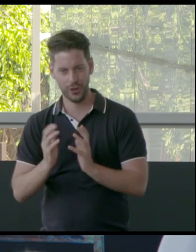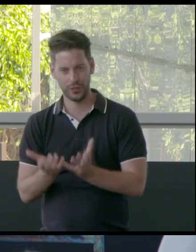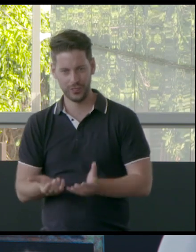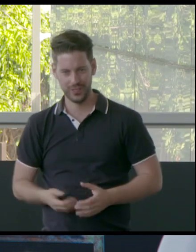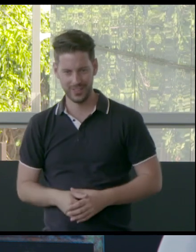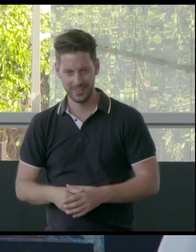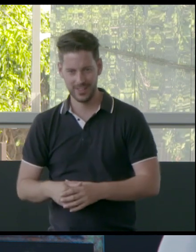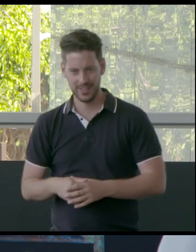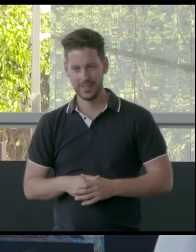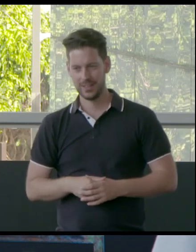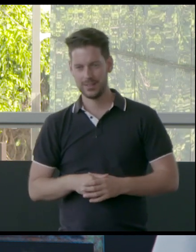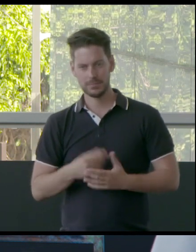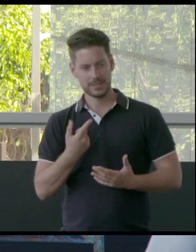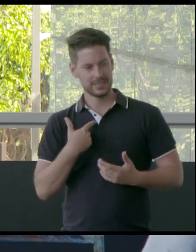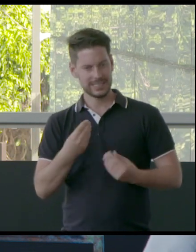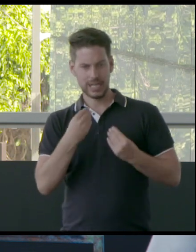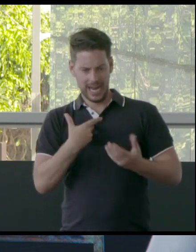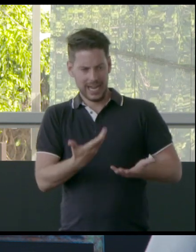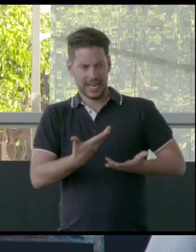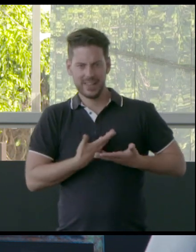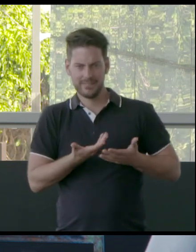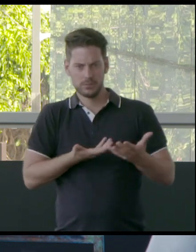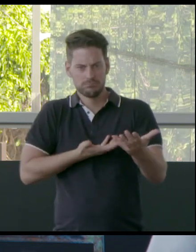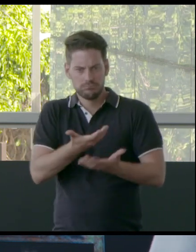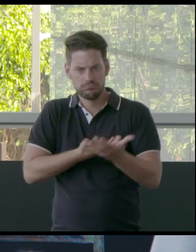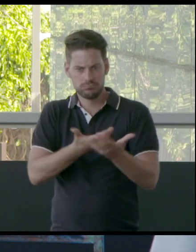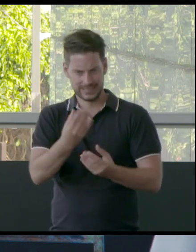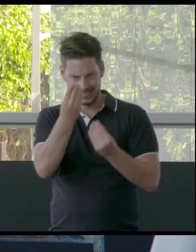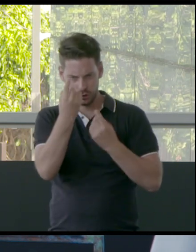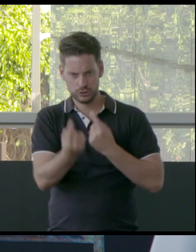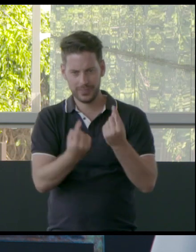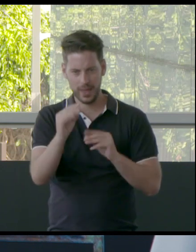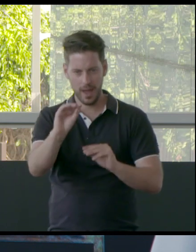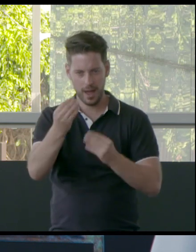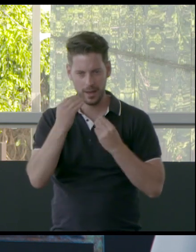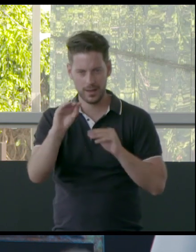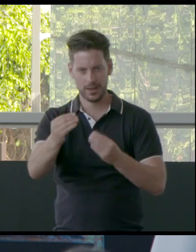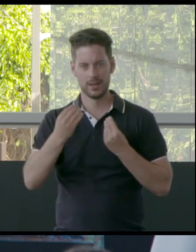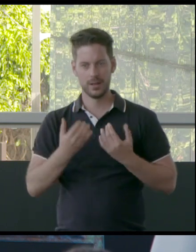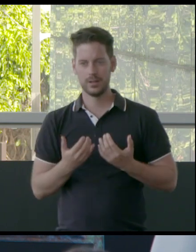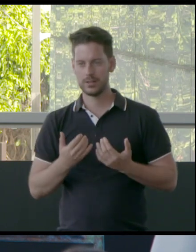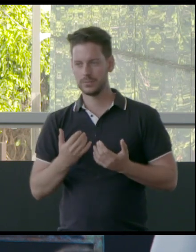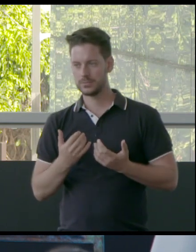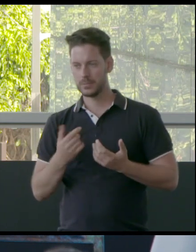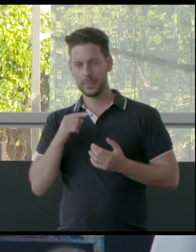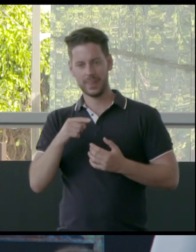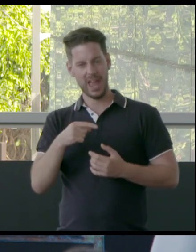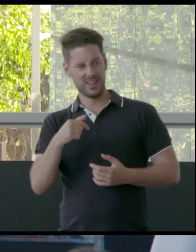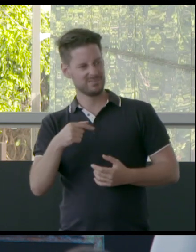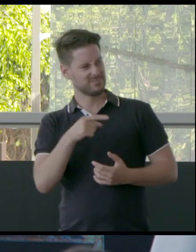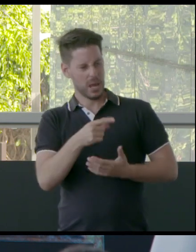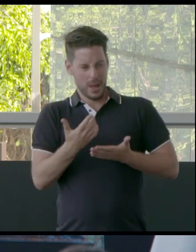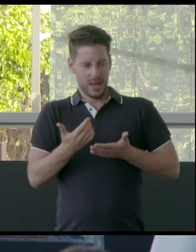us, you know, how to talk to each other, how to learn from each other. And it's defying that possessive logic